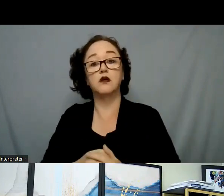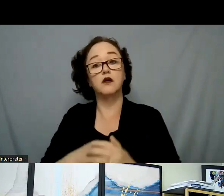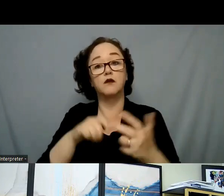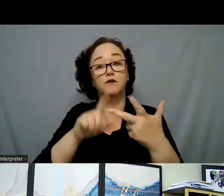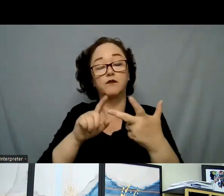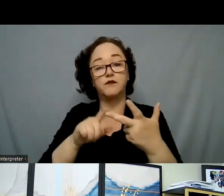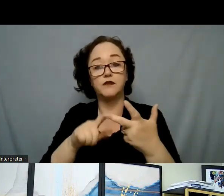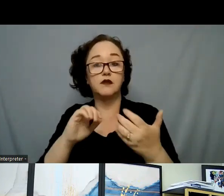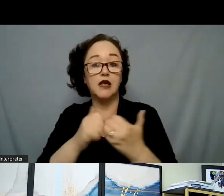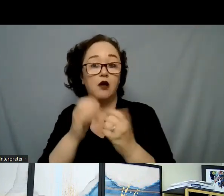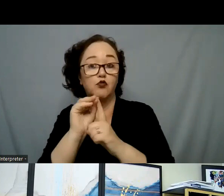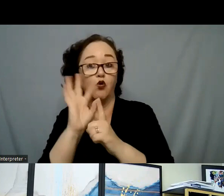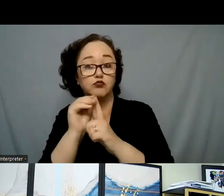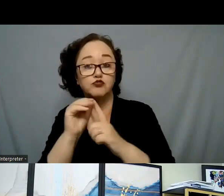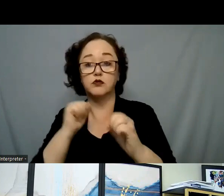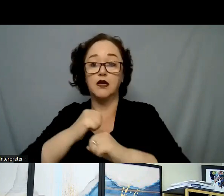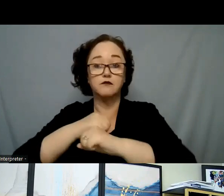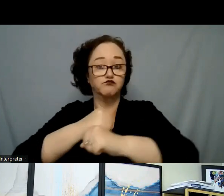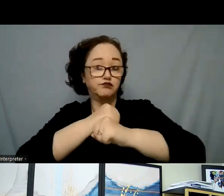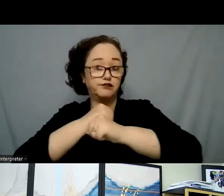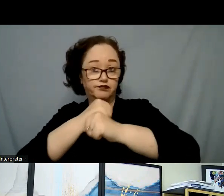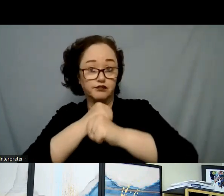protective factor during a crisis.